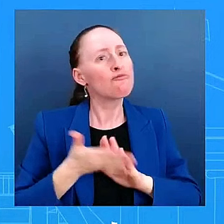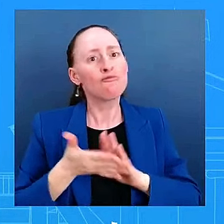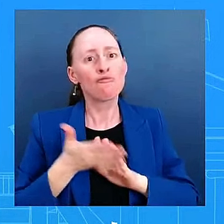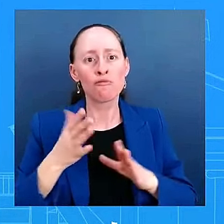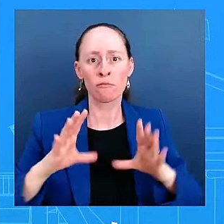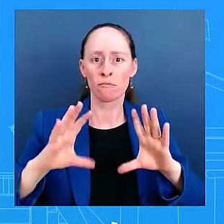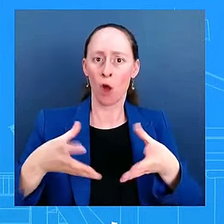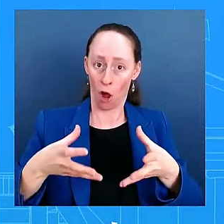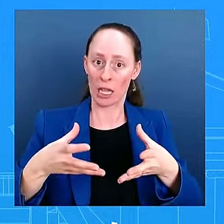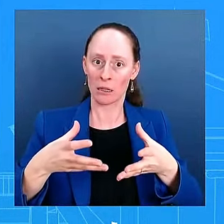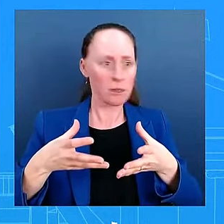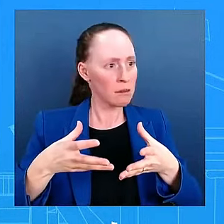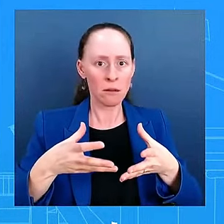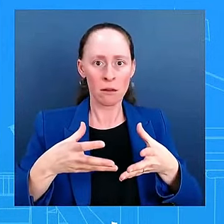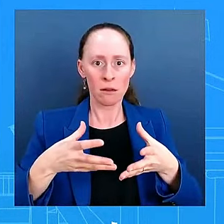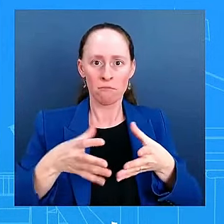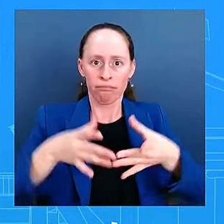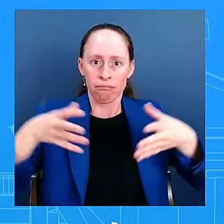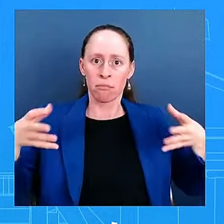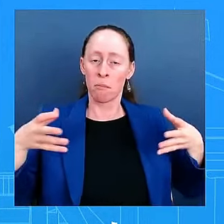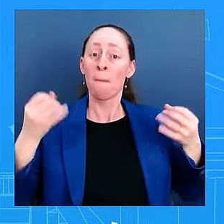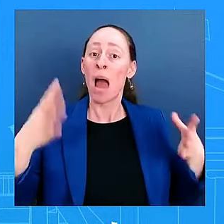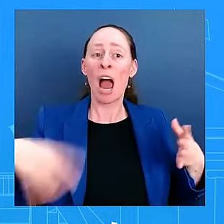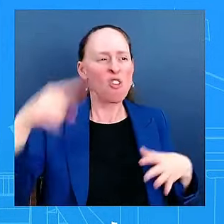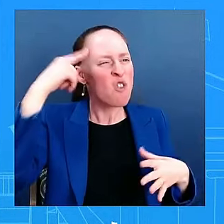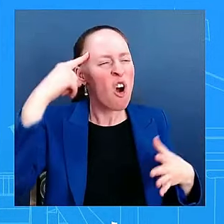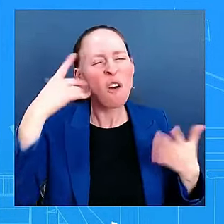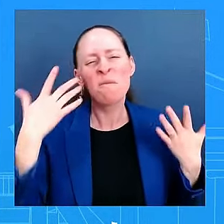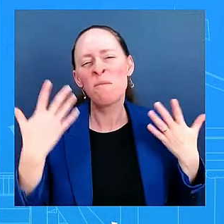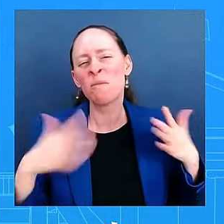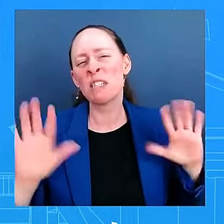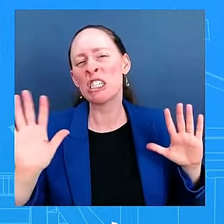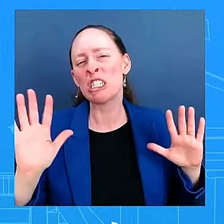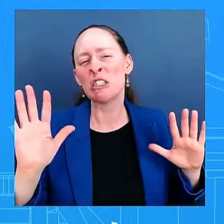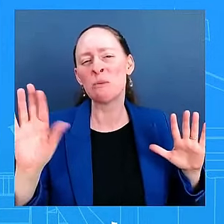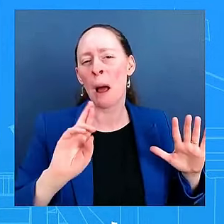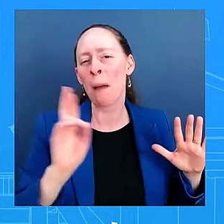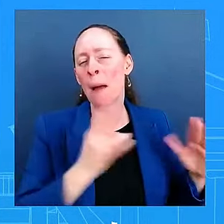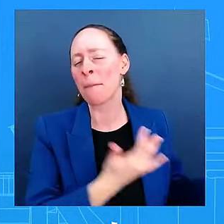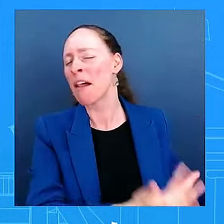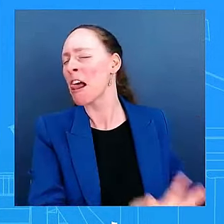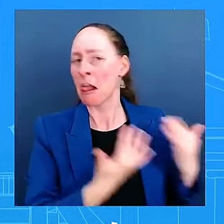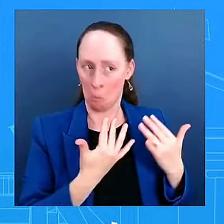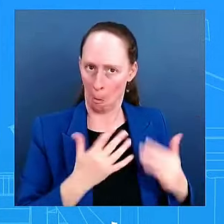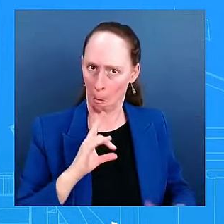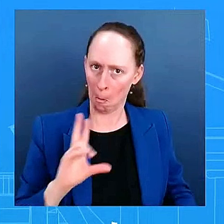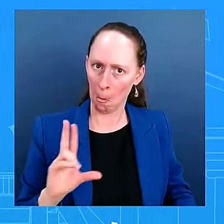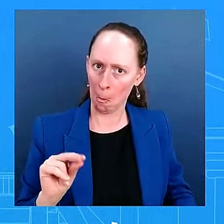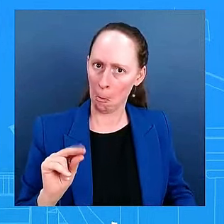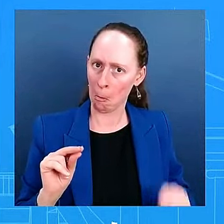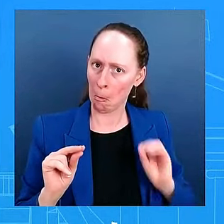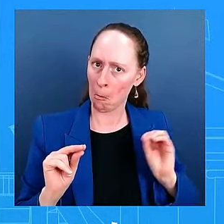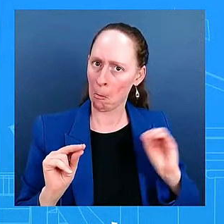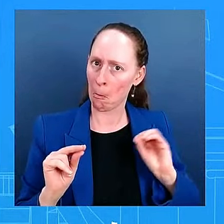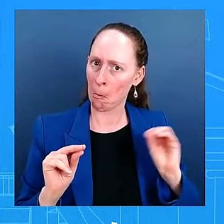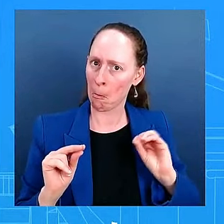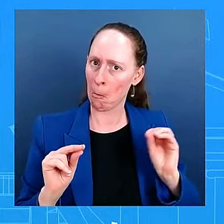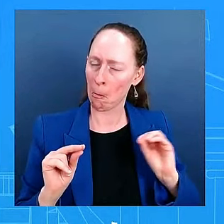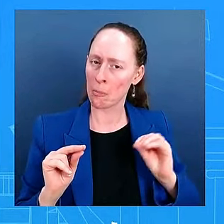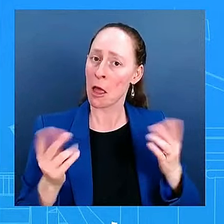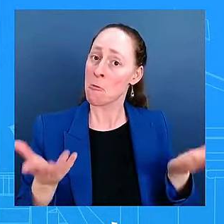a red wave. What I will also say is that he's incredibly proud of